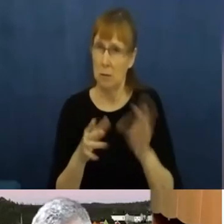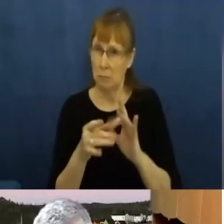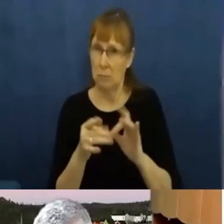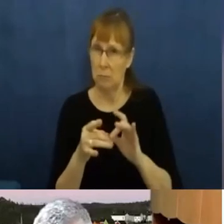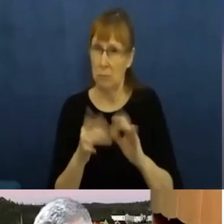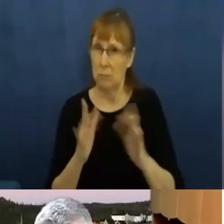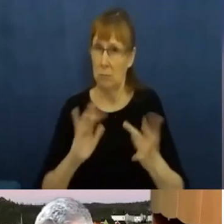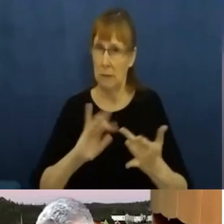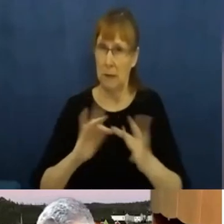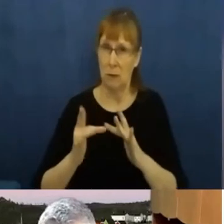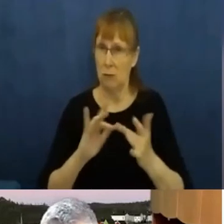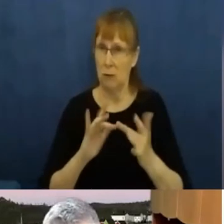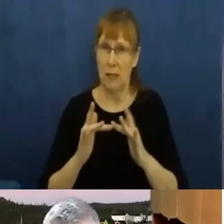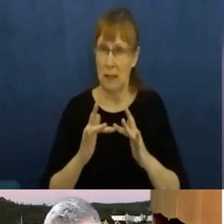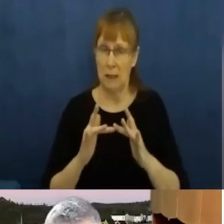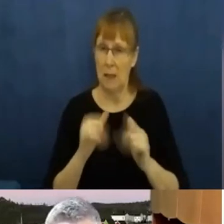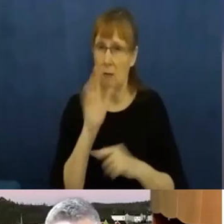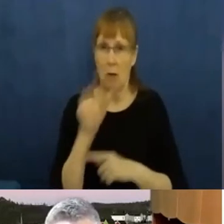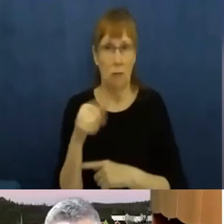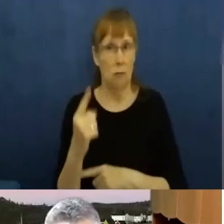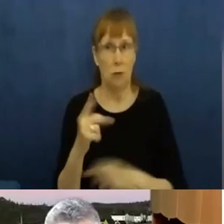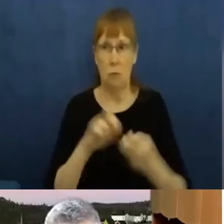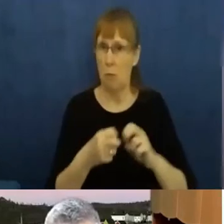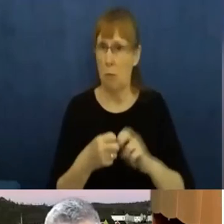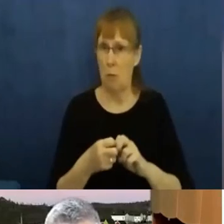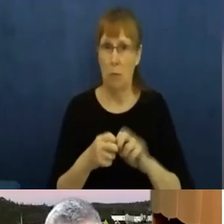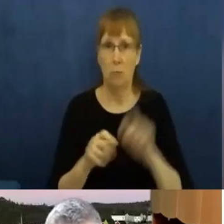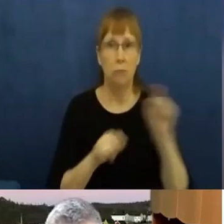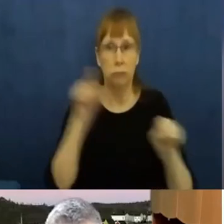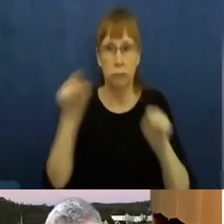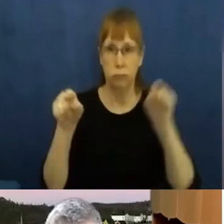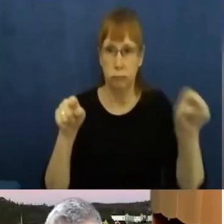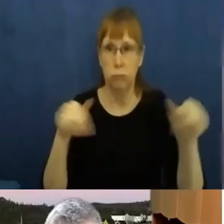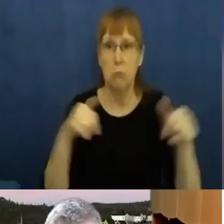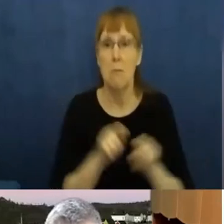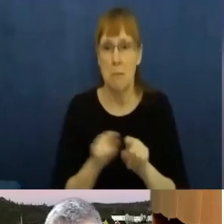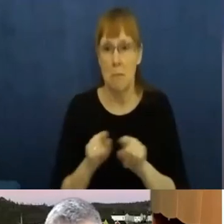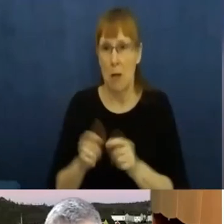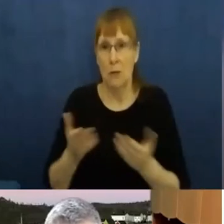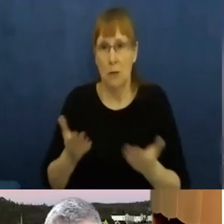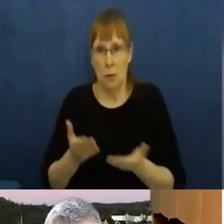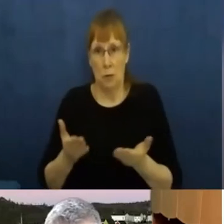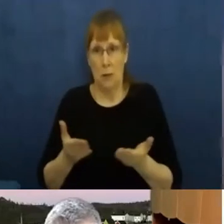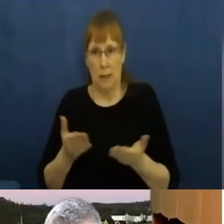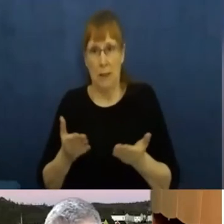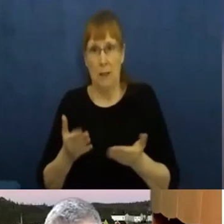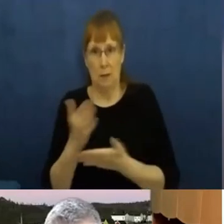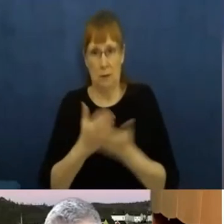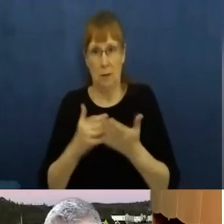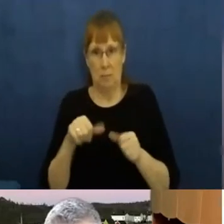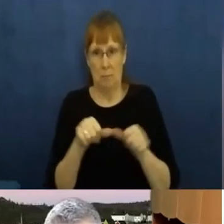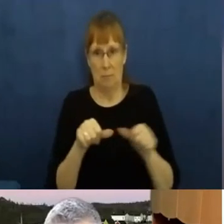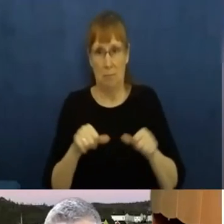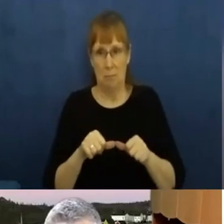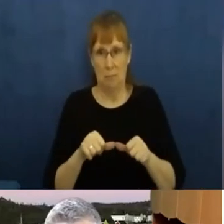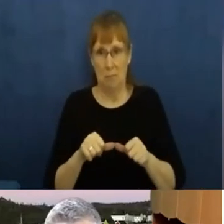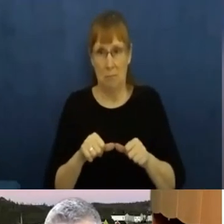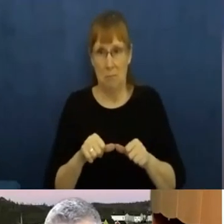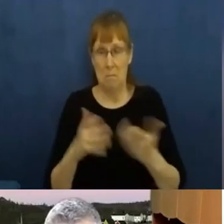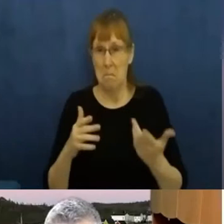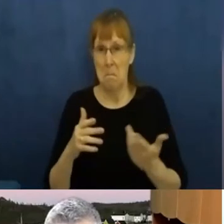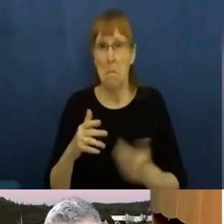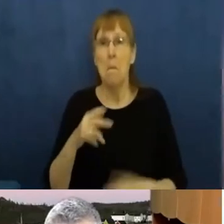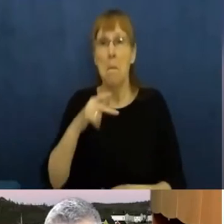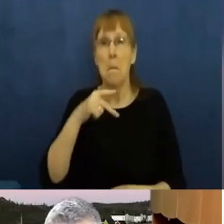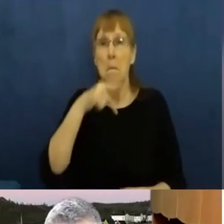simply a remote community issue. We have communities here, First Nations like Curve Lake, that are 10, 15 minutes outside of Peterborough